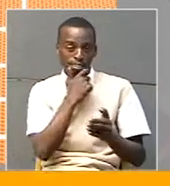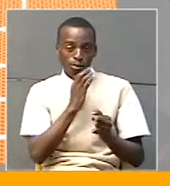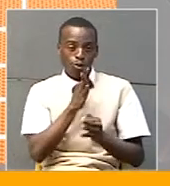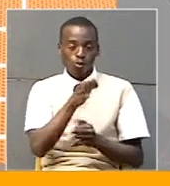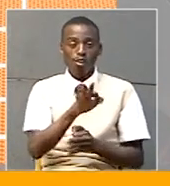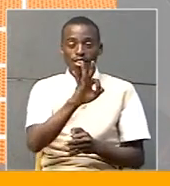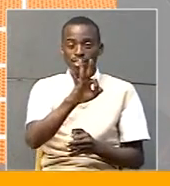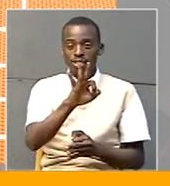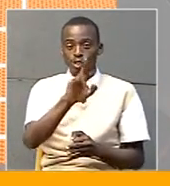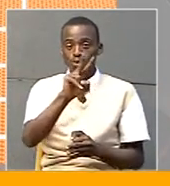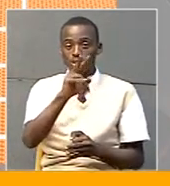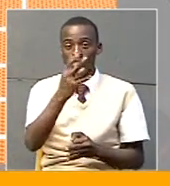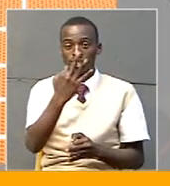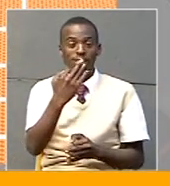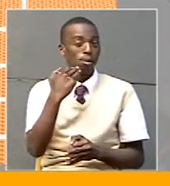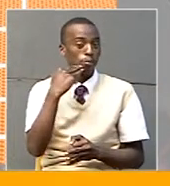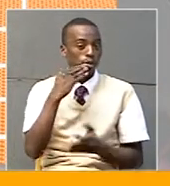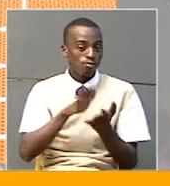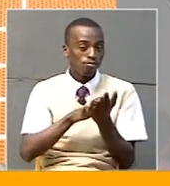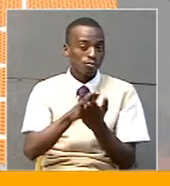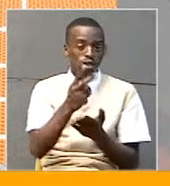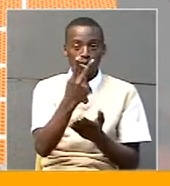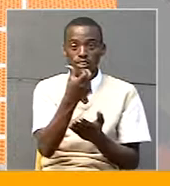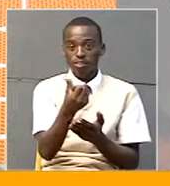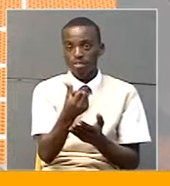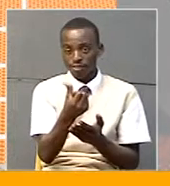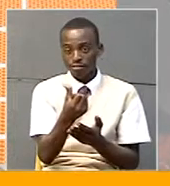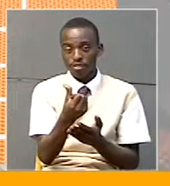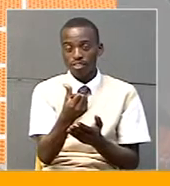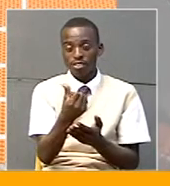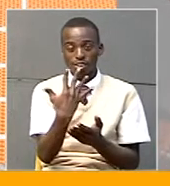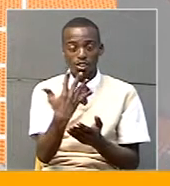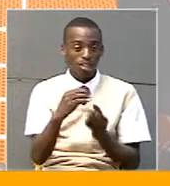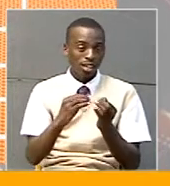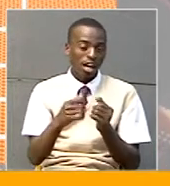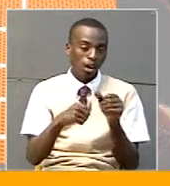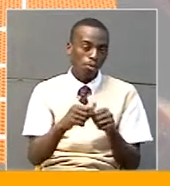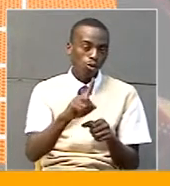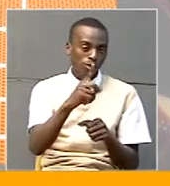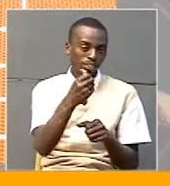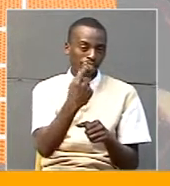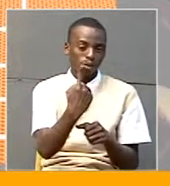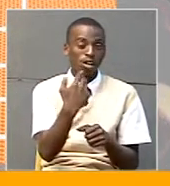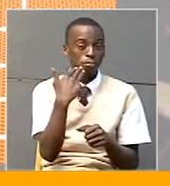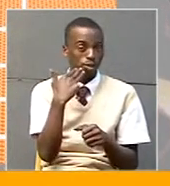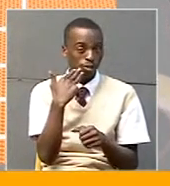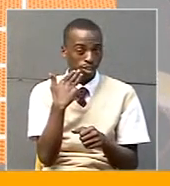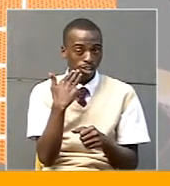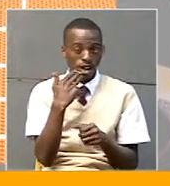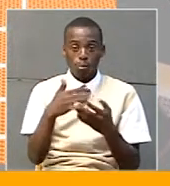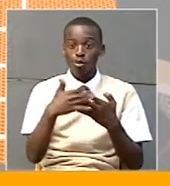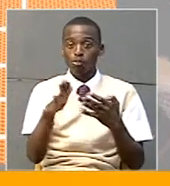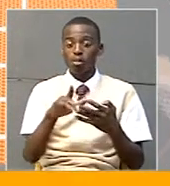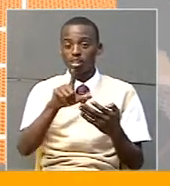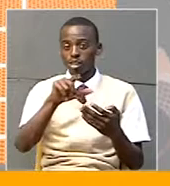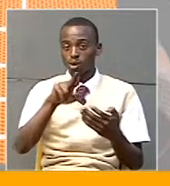323 million shillings. 265 kilometers of roads estimated at 161 million have been opened in